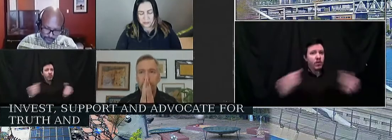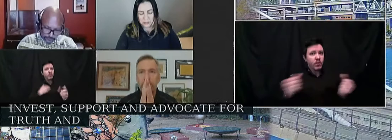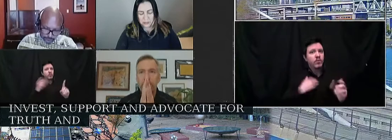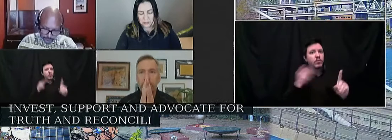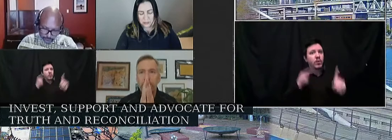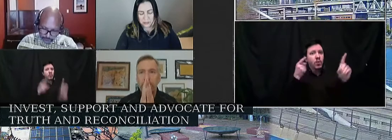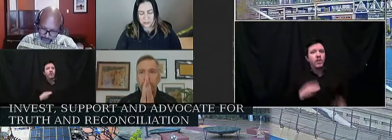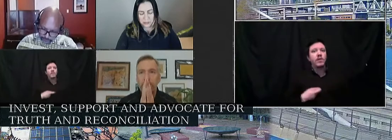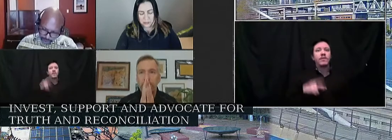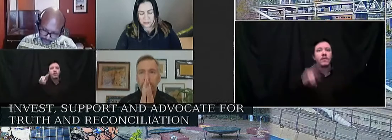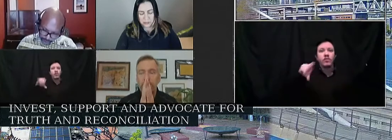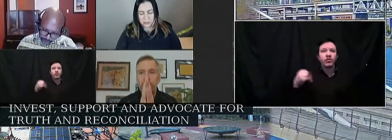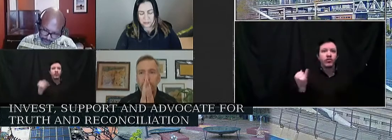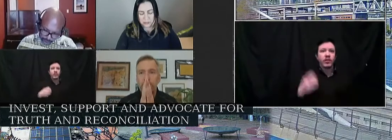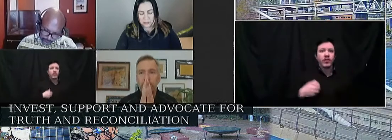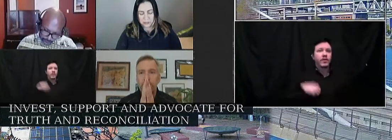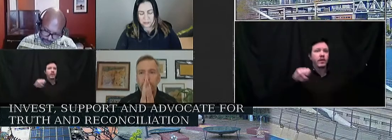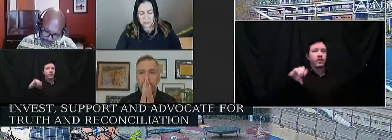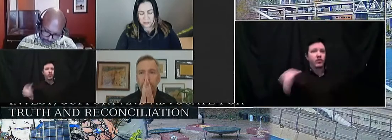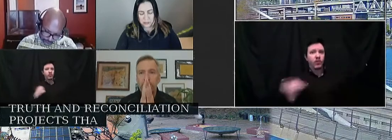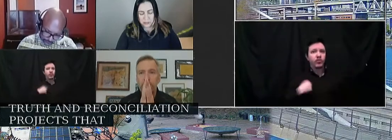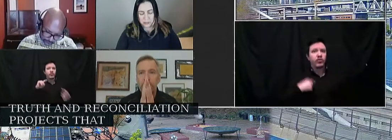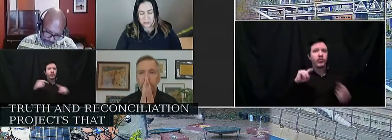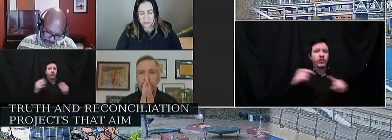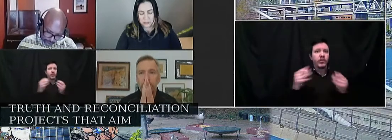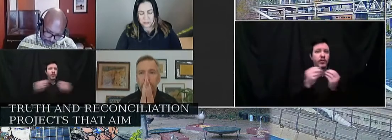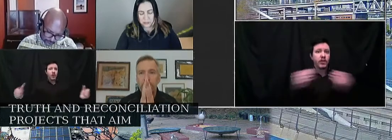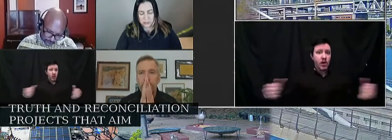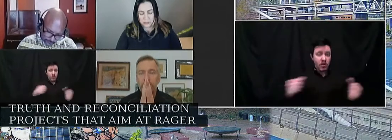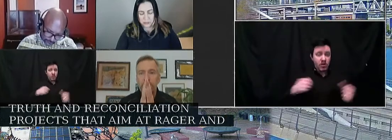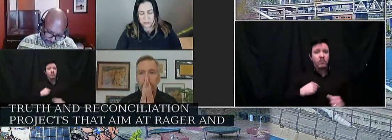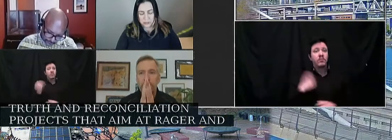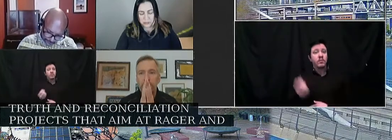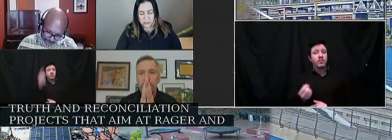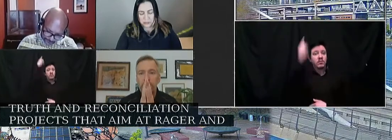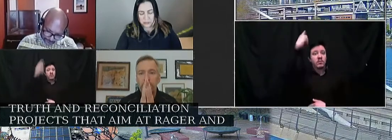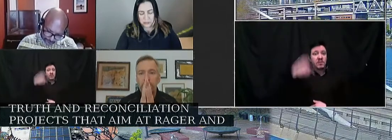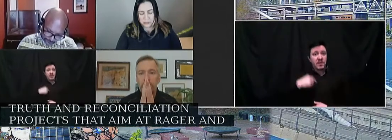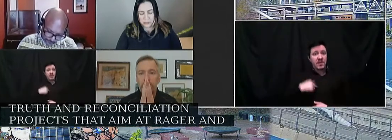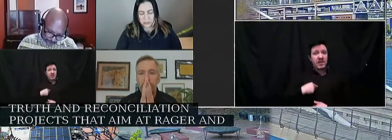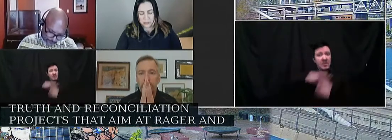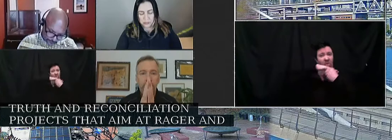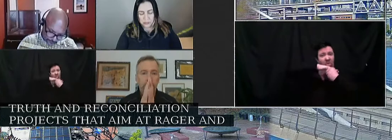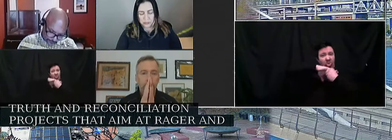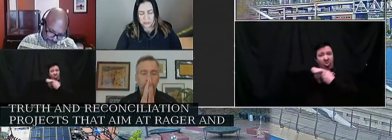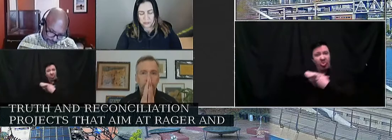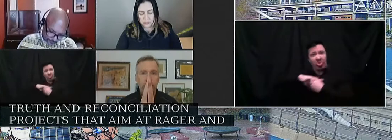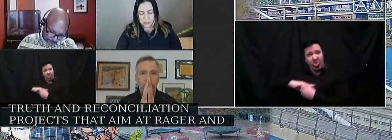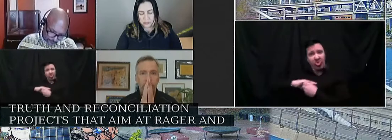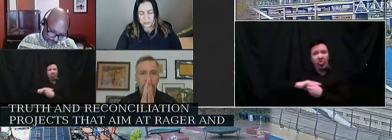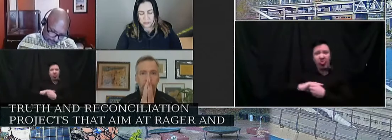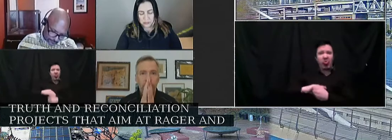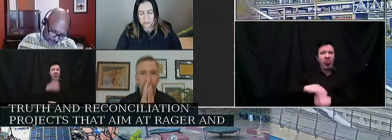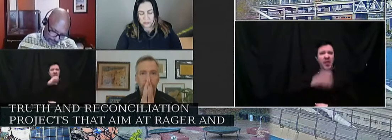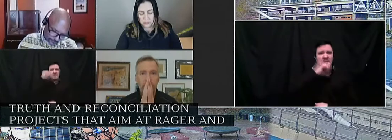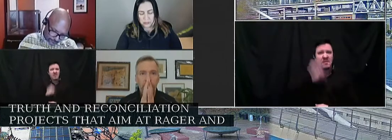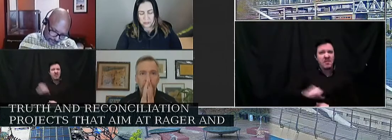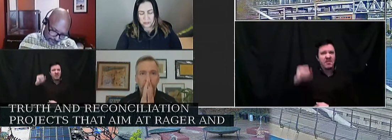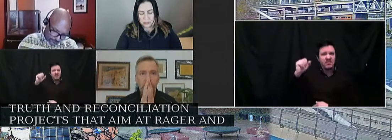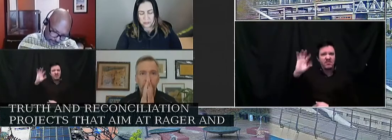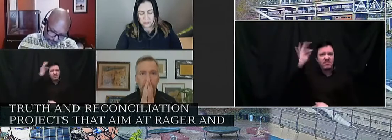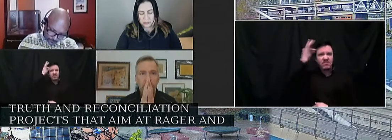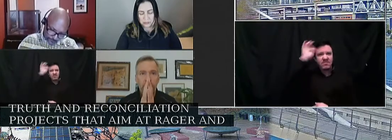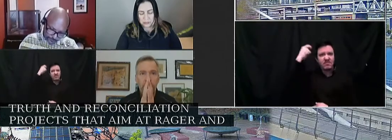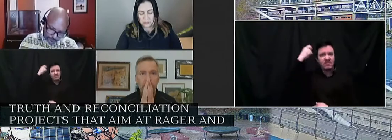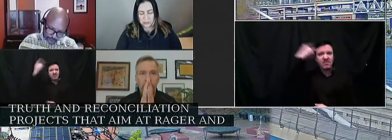harms. Reject projects, ordinances, or plans rooted in toxic adversarialism and tough on crime approaches. Instead, establish